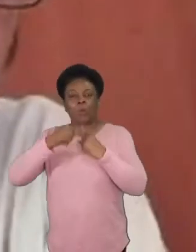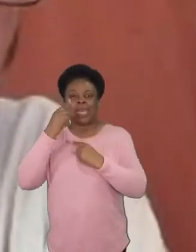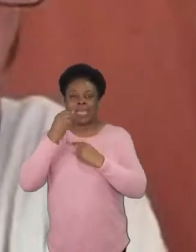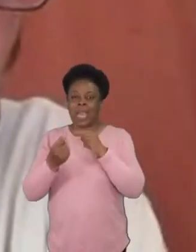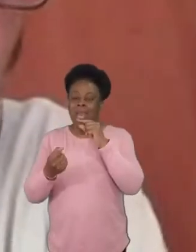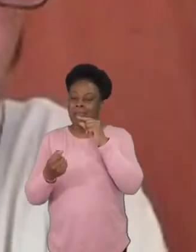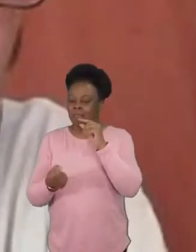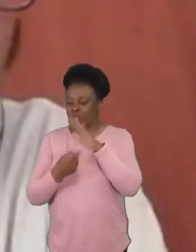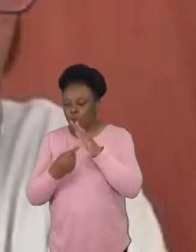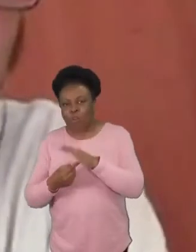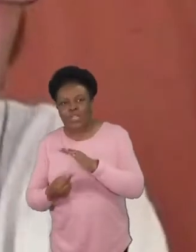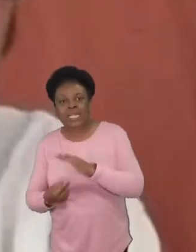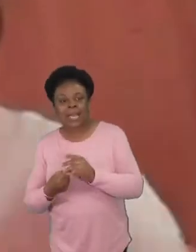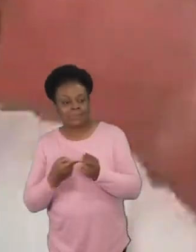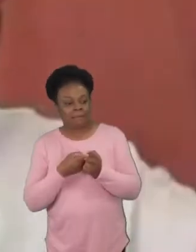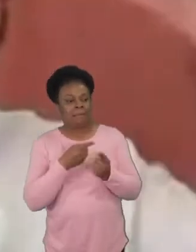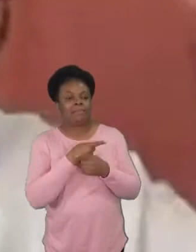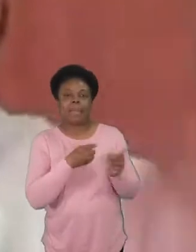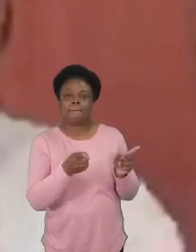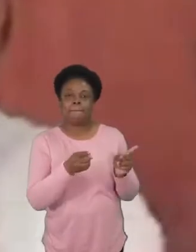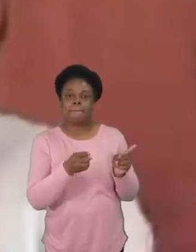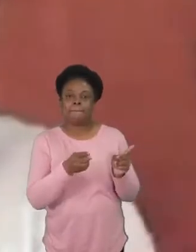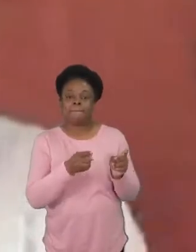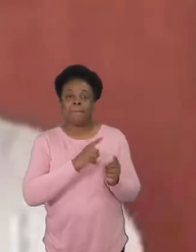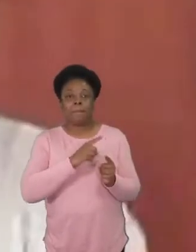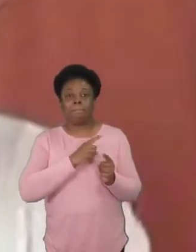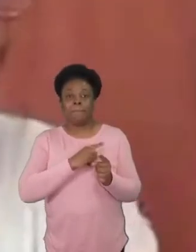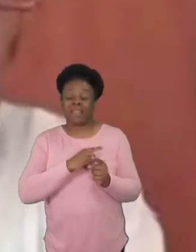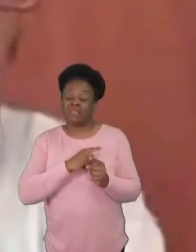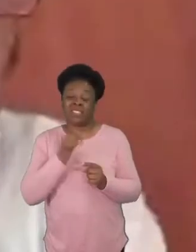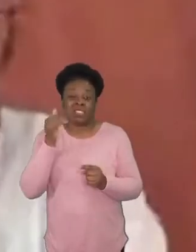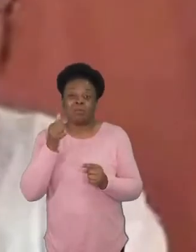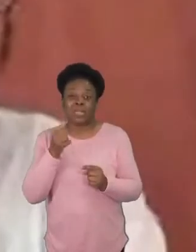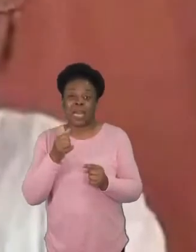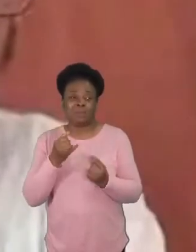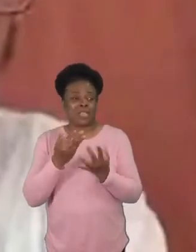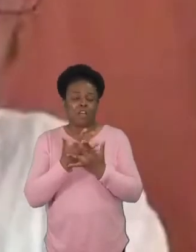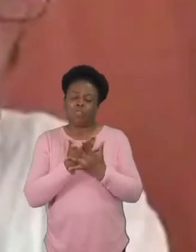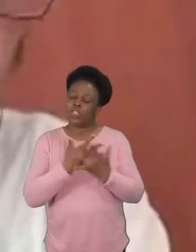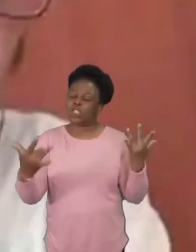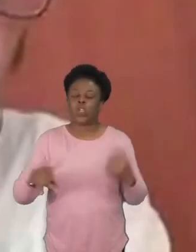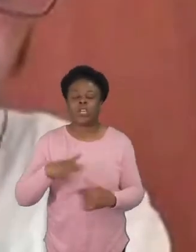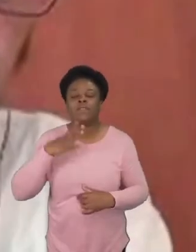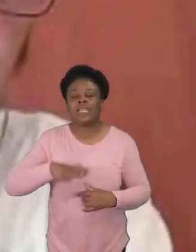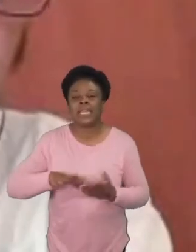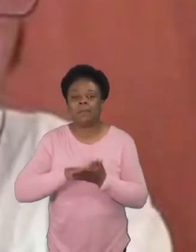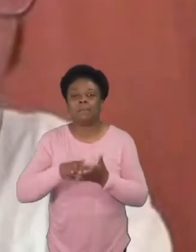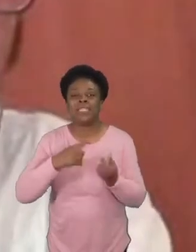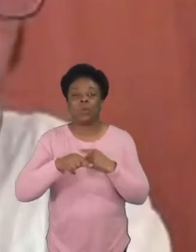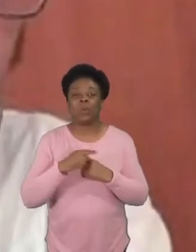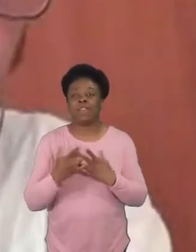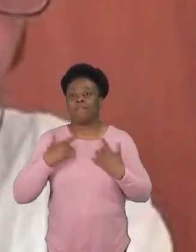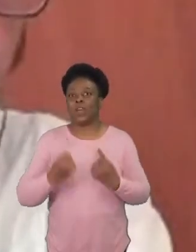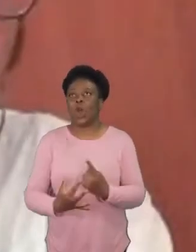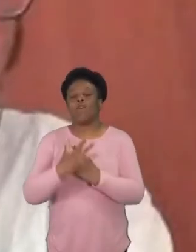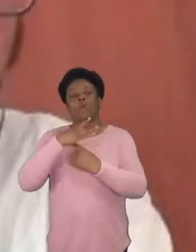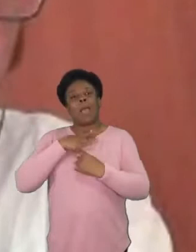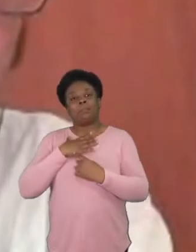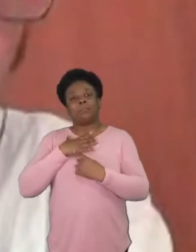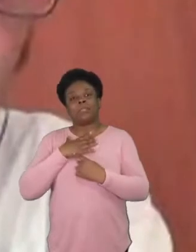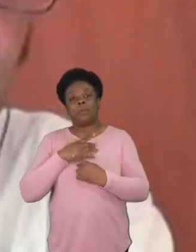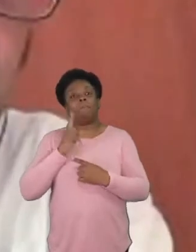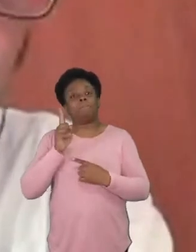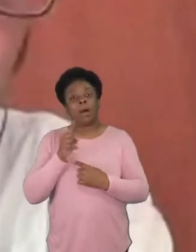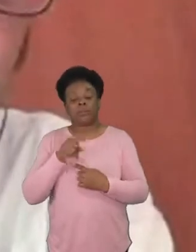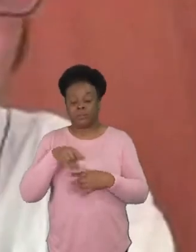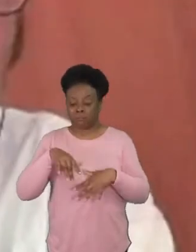prioritize those because it can feel very overwhelming you know and driver licenses might not have been the first place i started but it's also because i